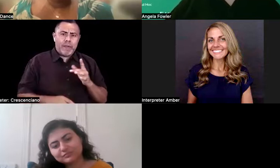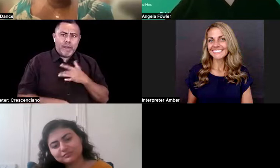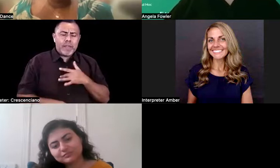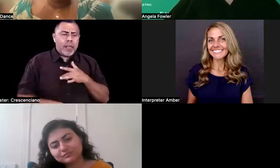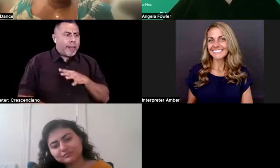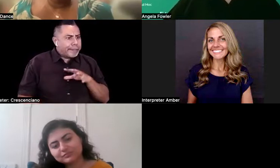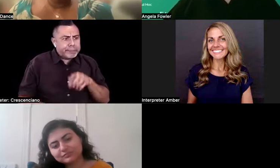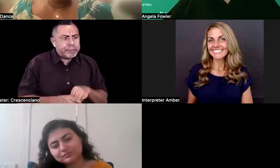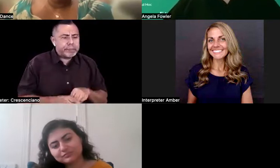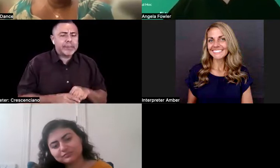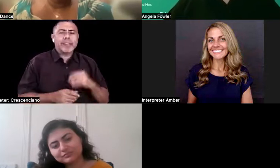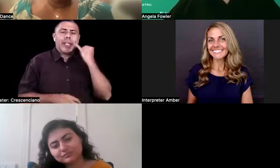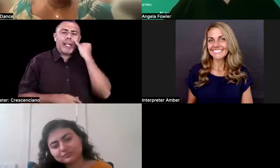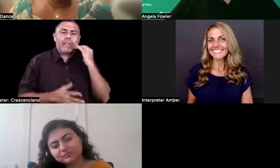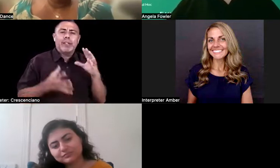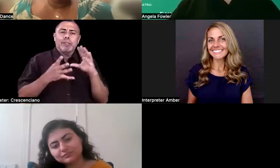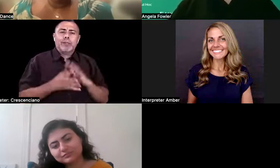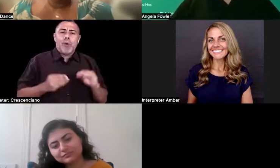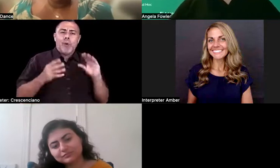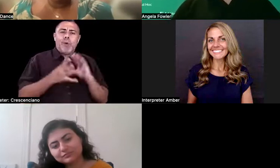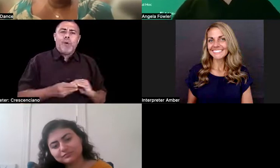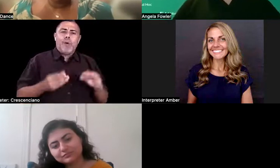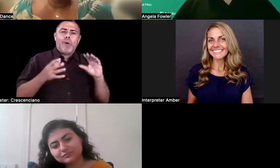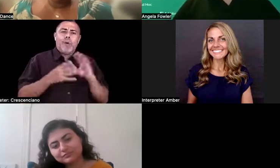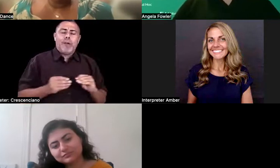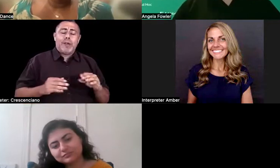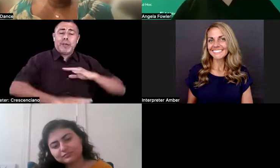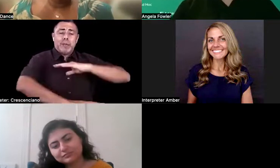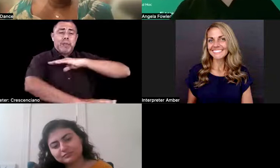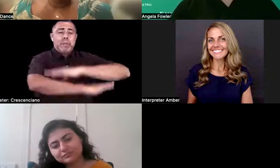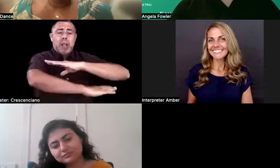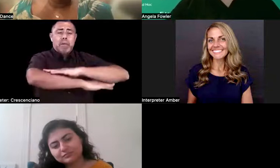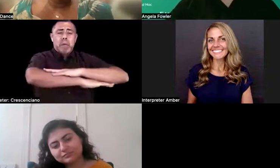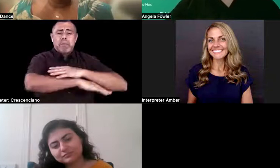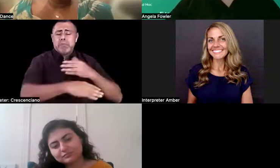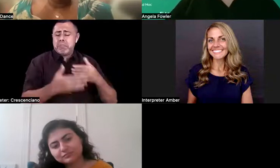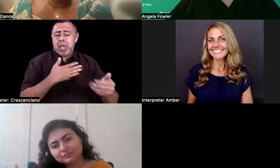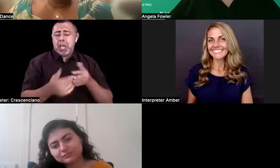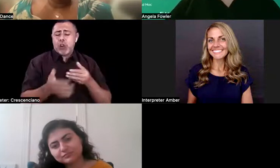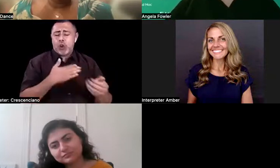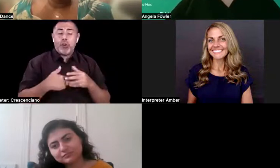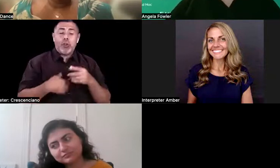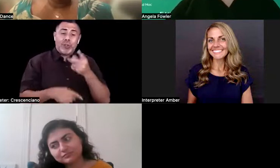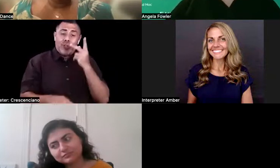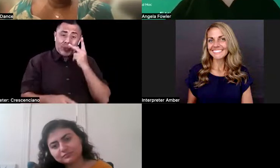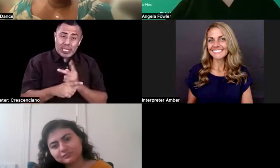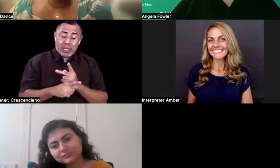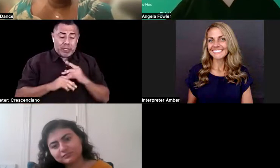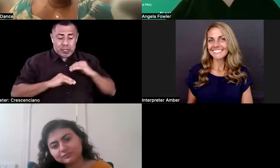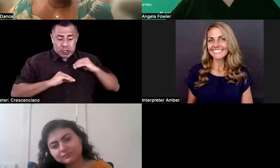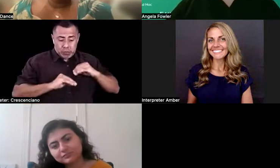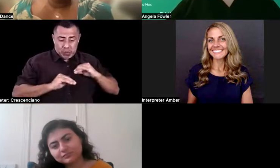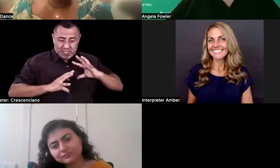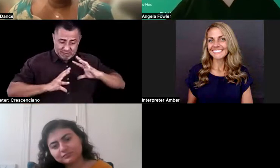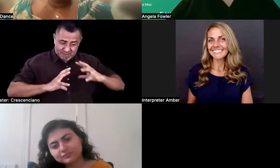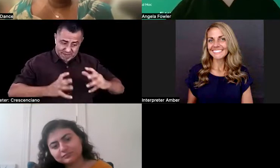it doesn't matter what the platform is. So if you want to keep the movement going, um, what I like to do is like create, instead of one post,